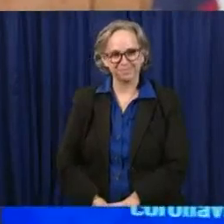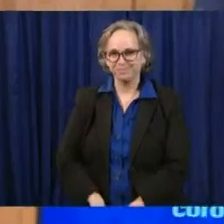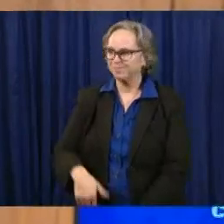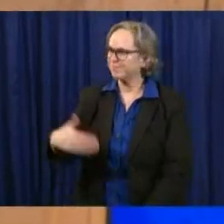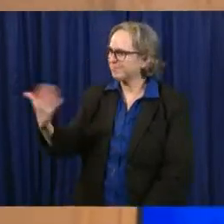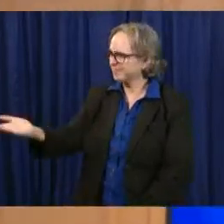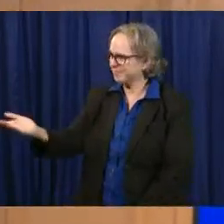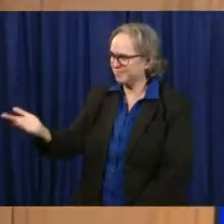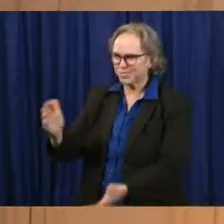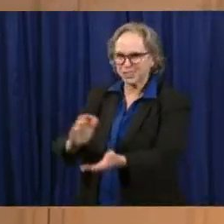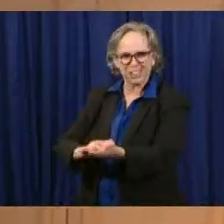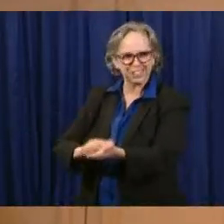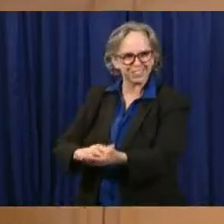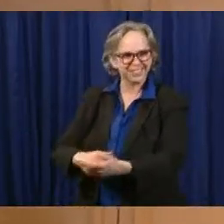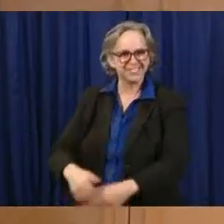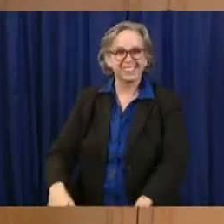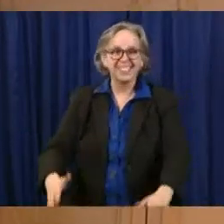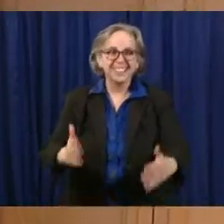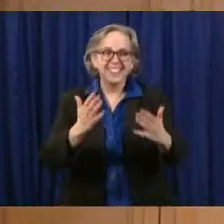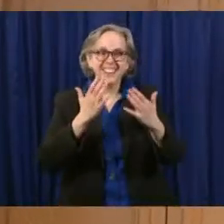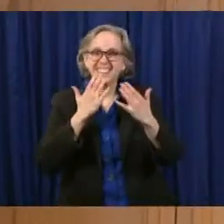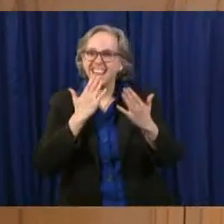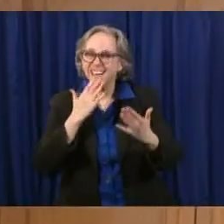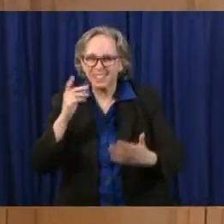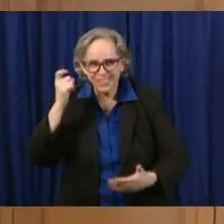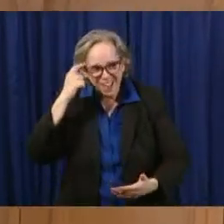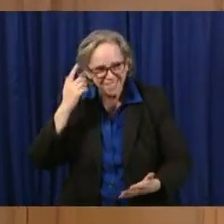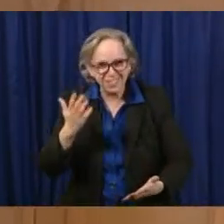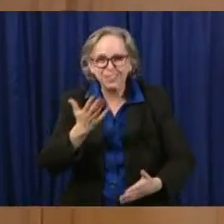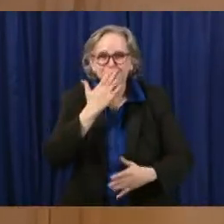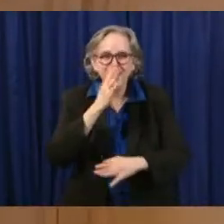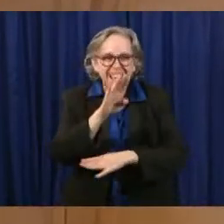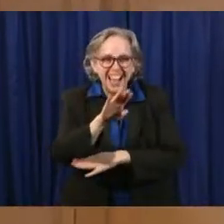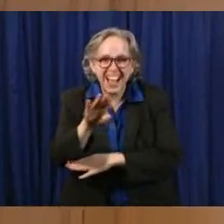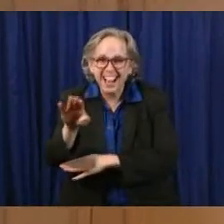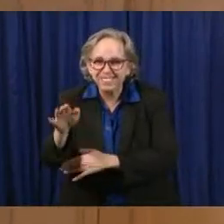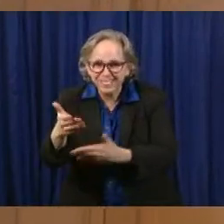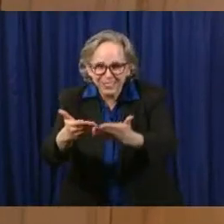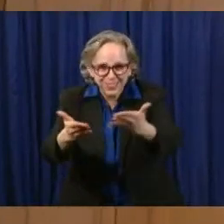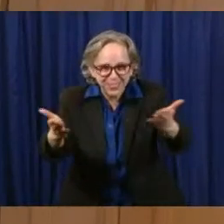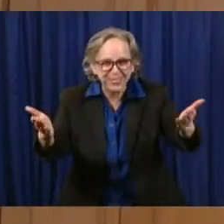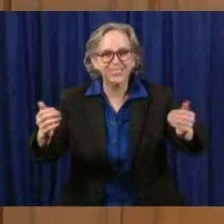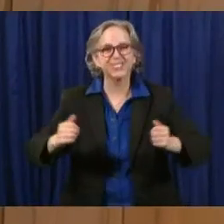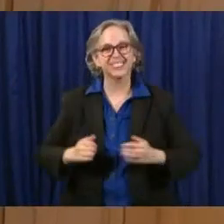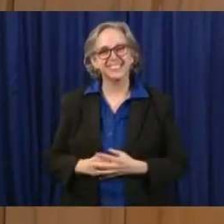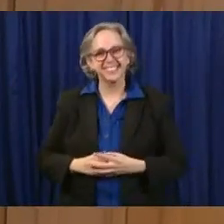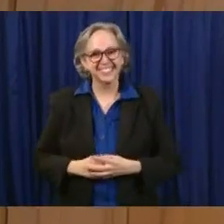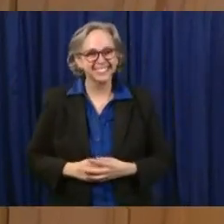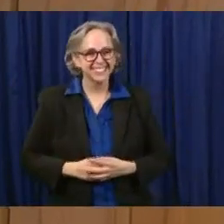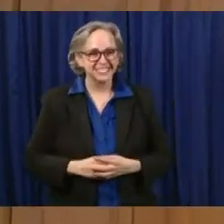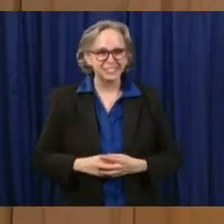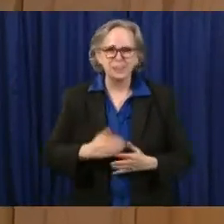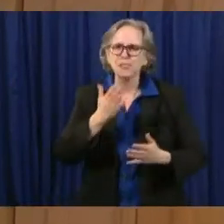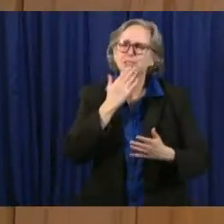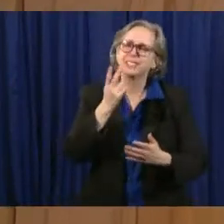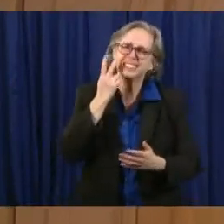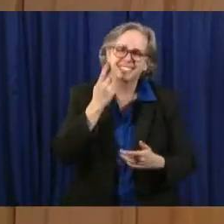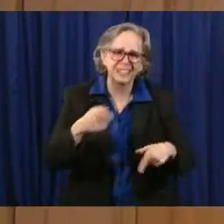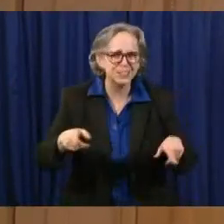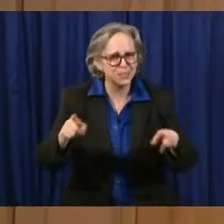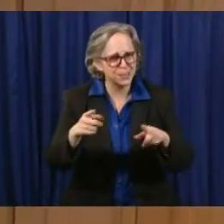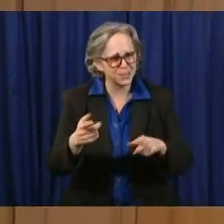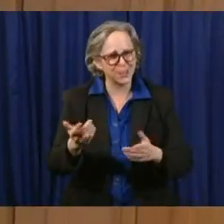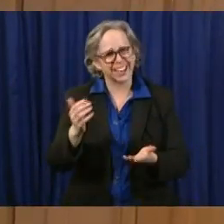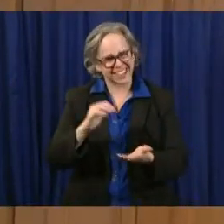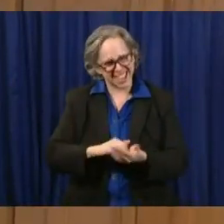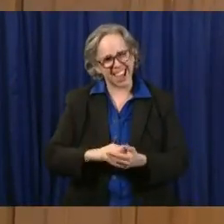Thank you, Governor, Lieutenant Governor. Good afternoon, everyone. And it's good to see you here again. I